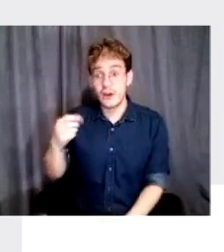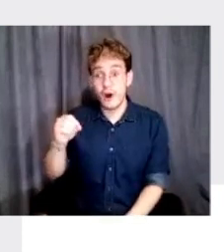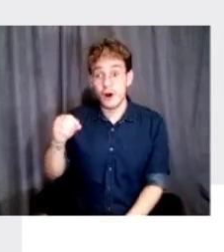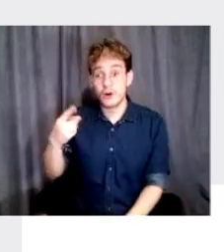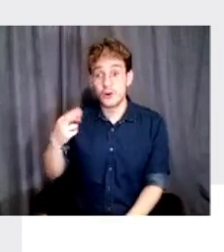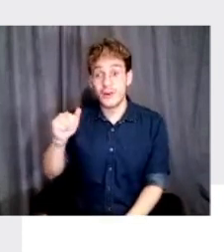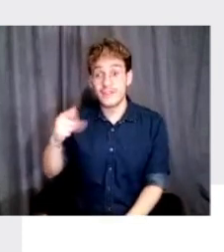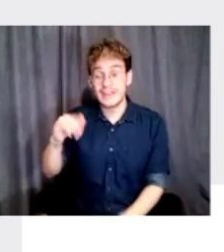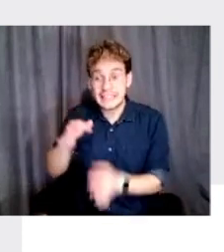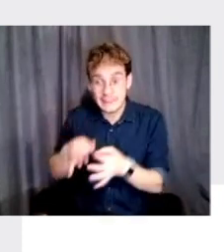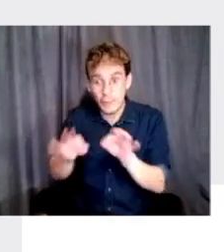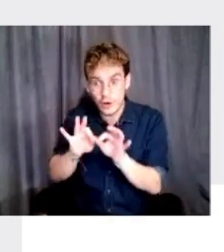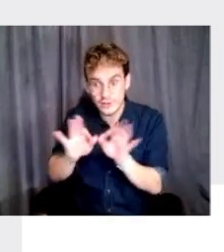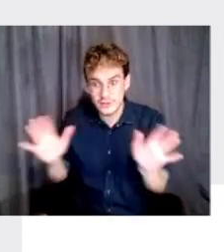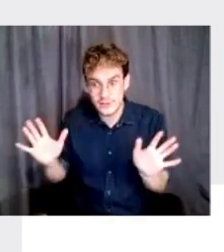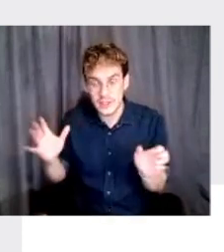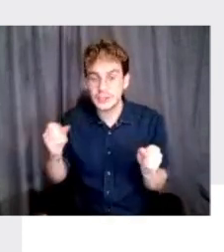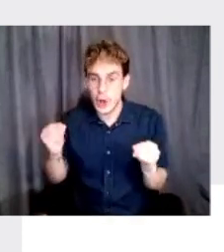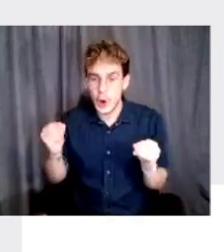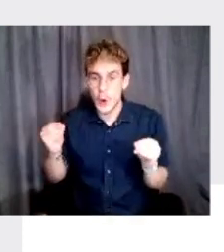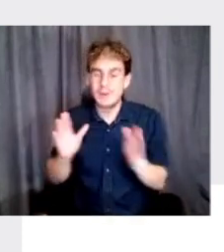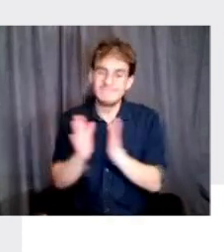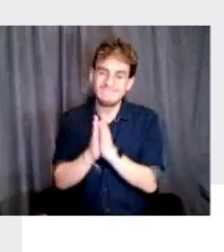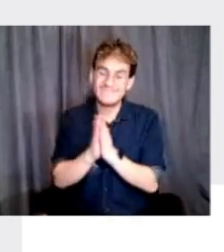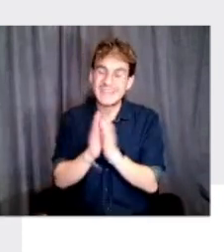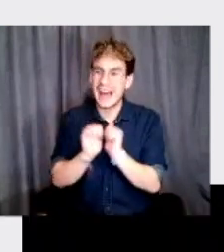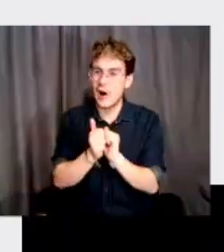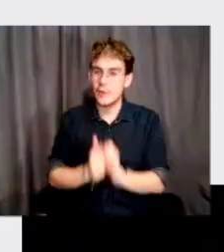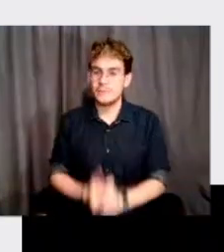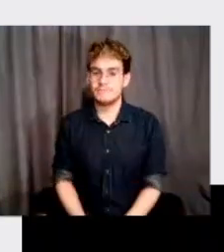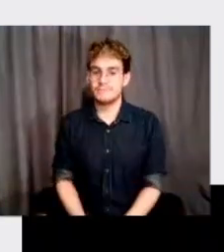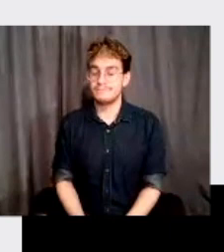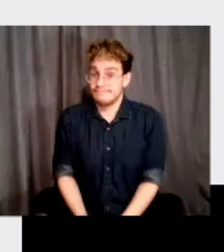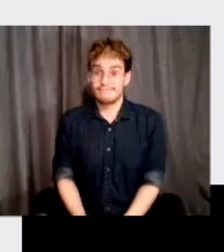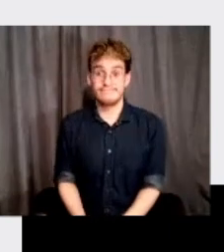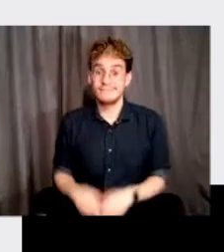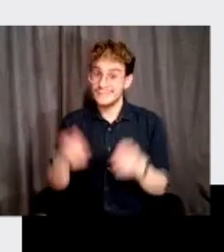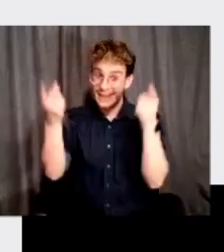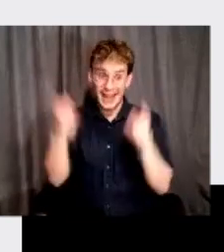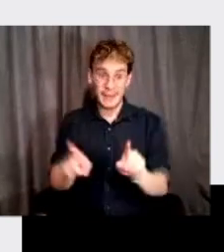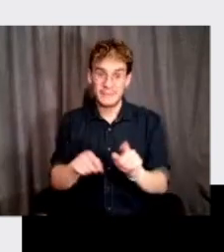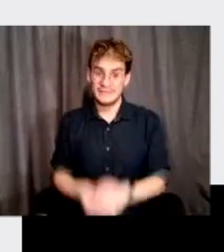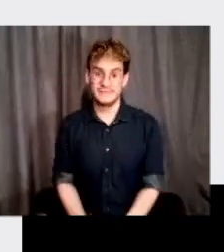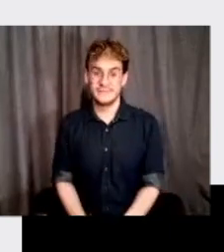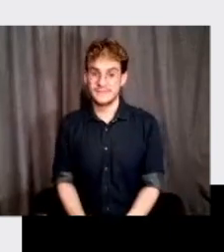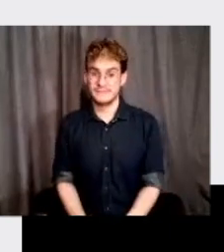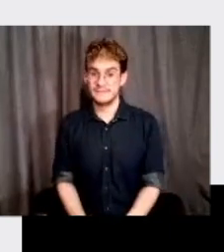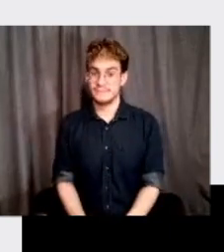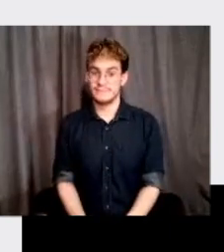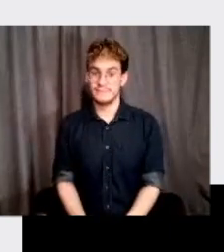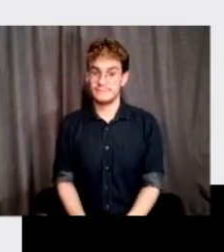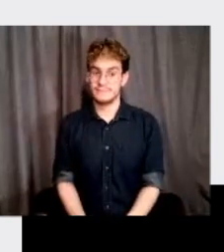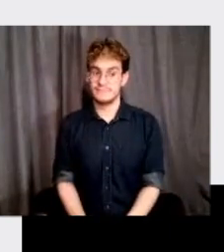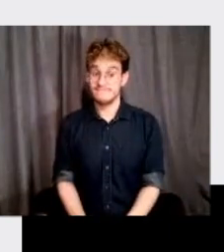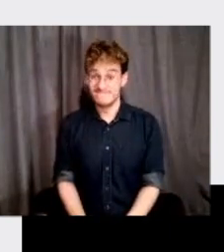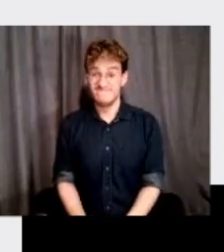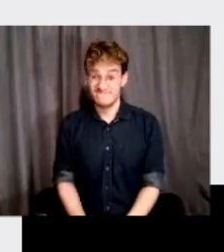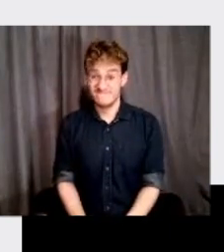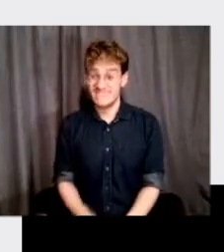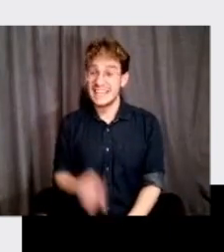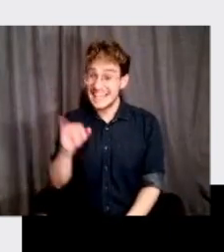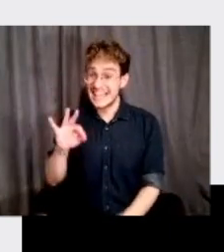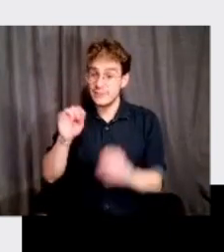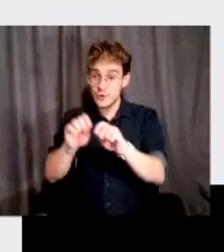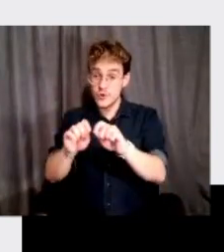that today, um, how do we do that? And then eventually it came to the, to the conclusion that actually, you know, if you zoom in,